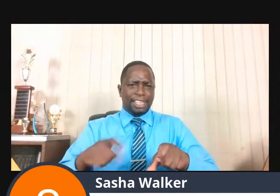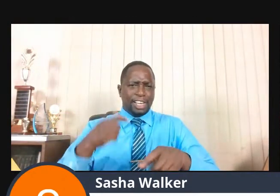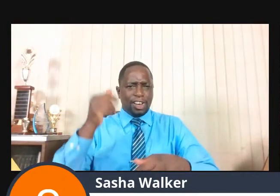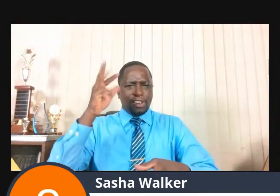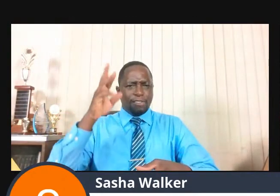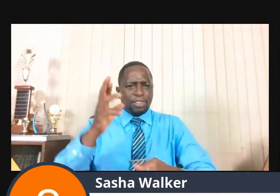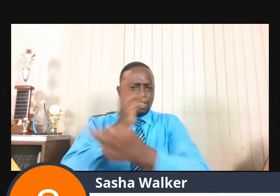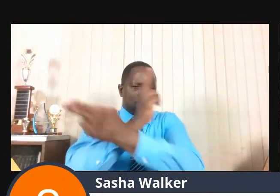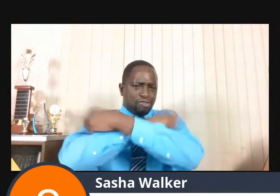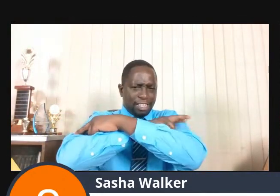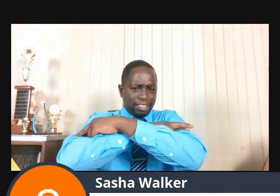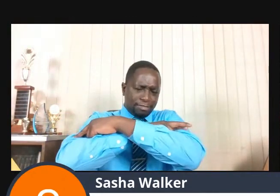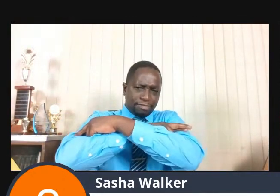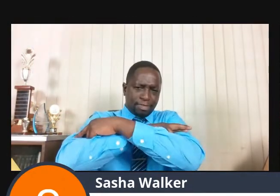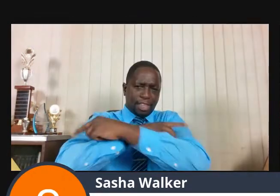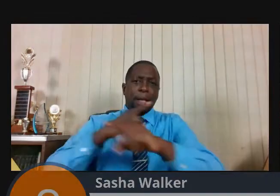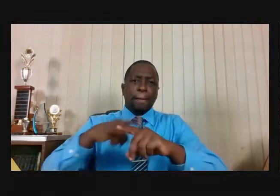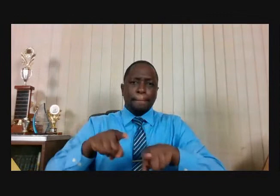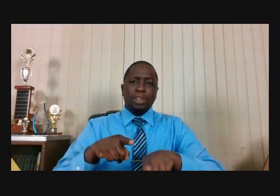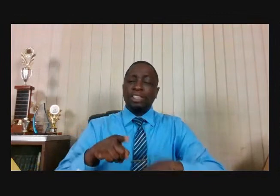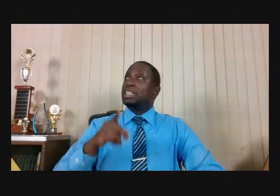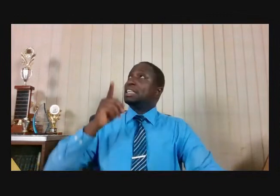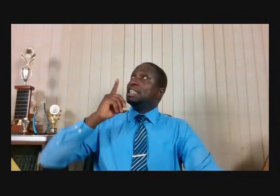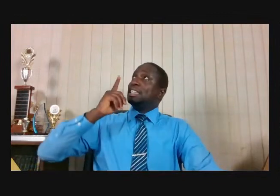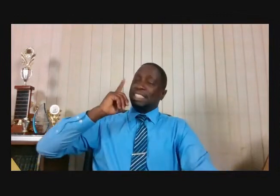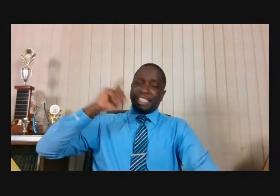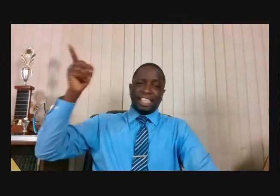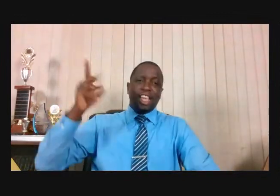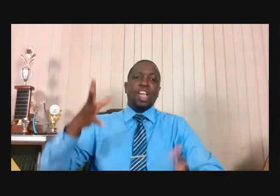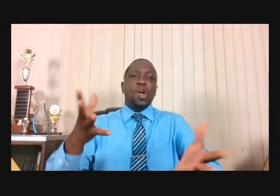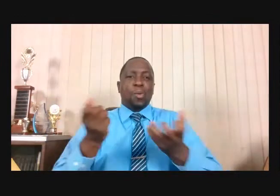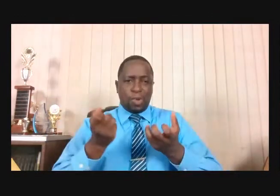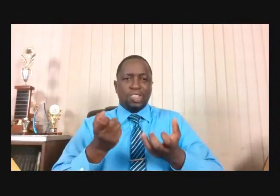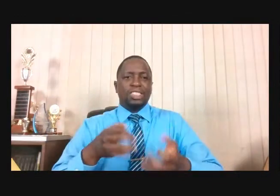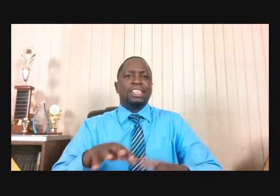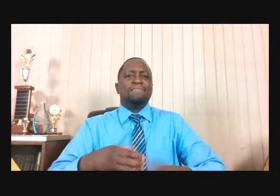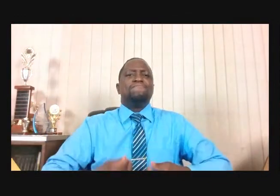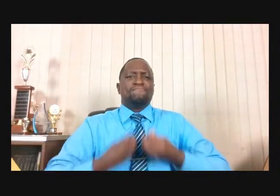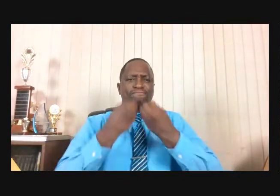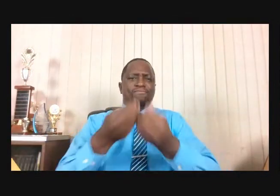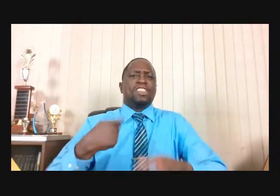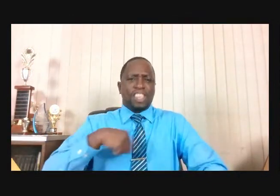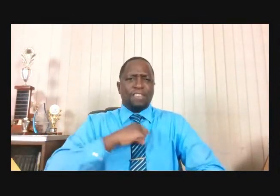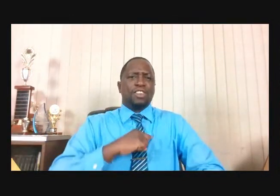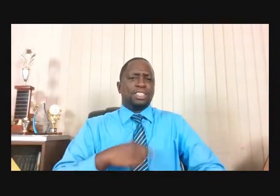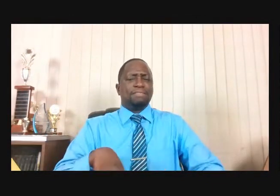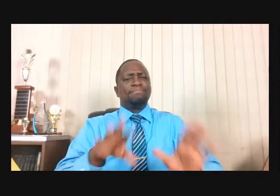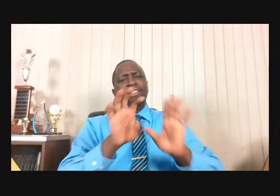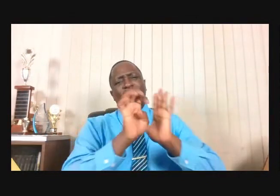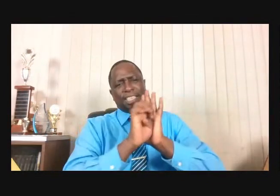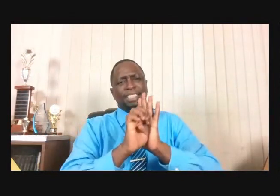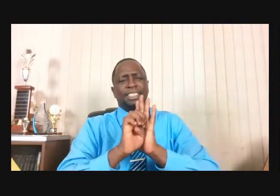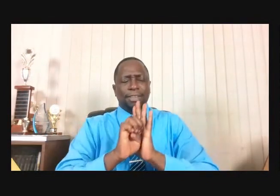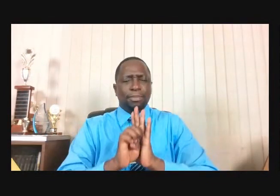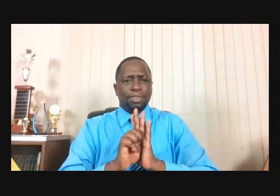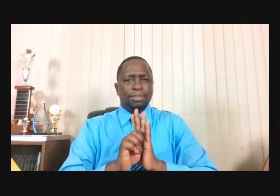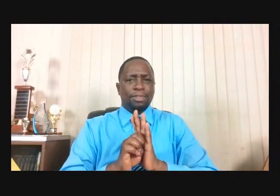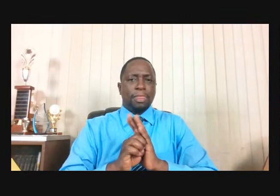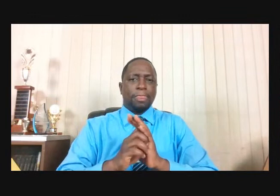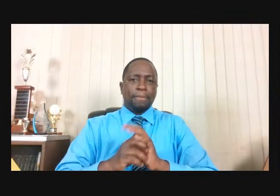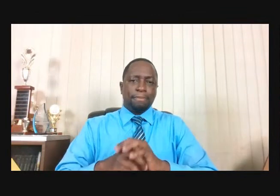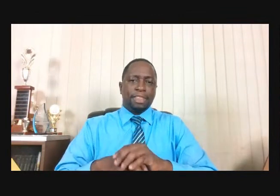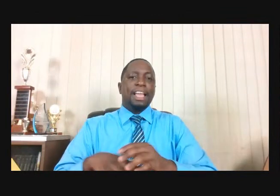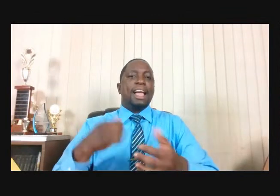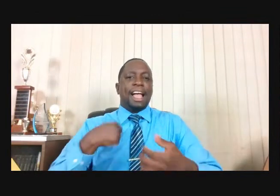Now, I have a phone here, and I've learned, very recently, I'm slow with tech and